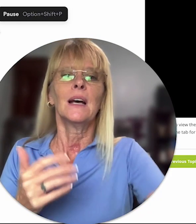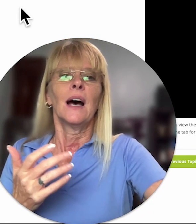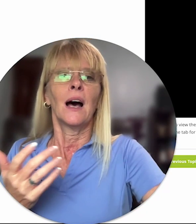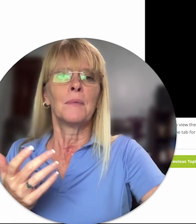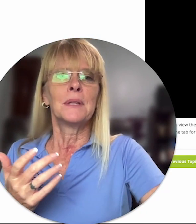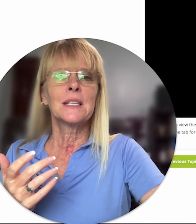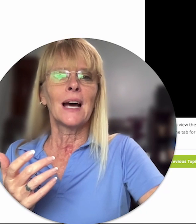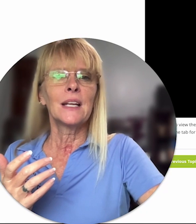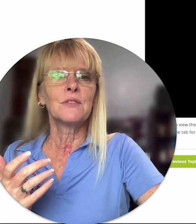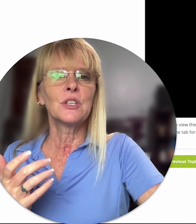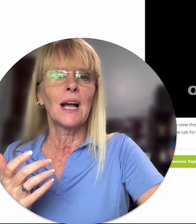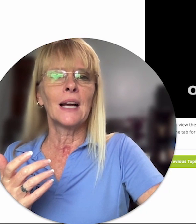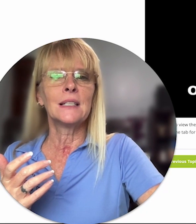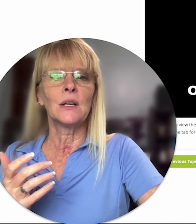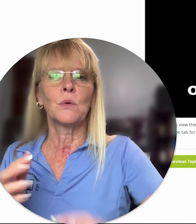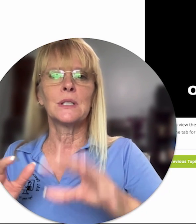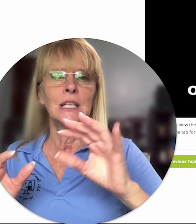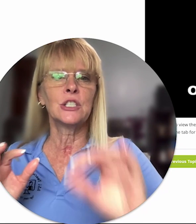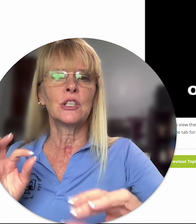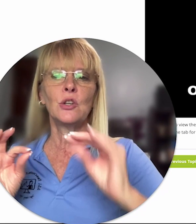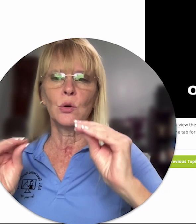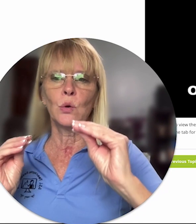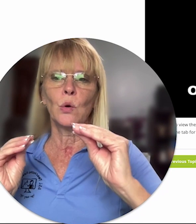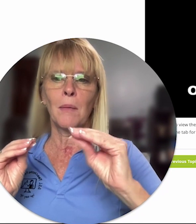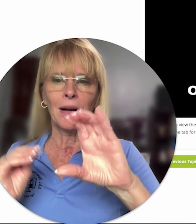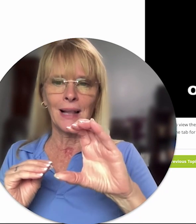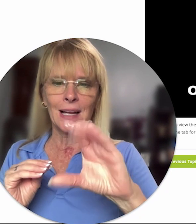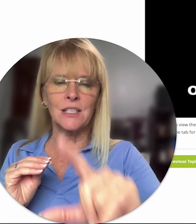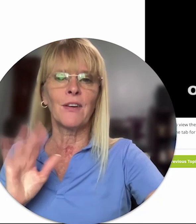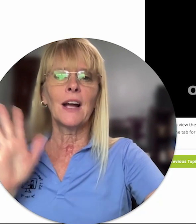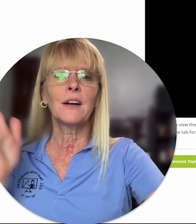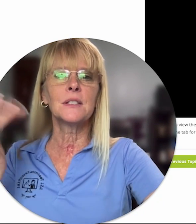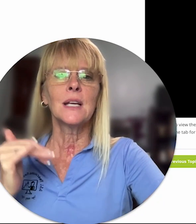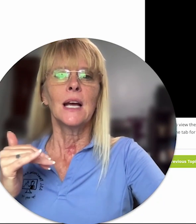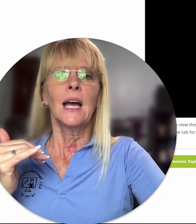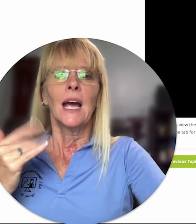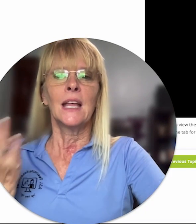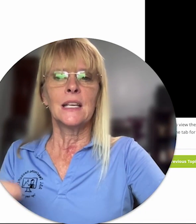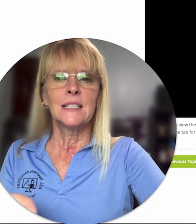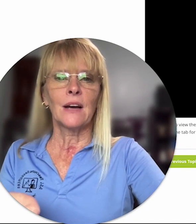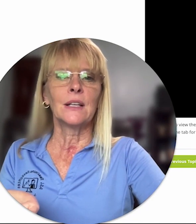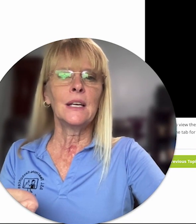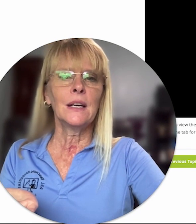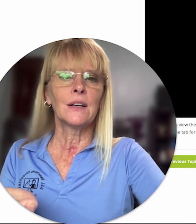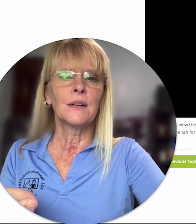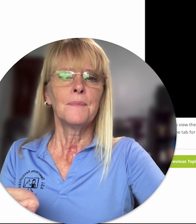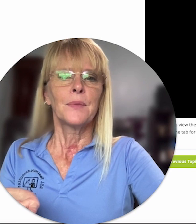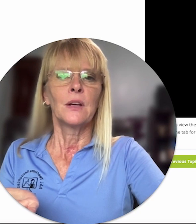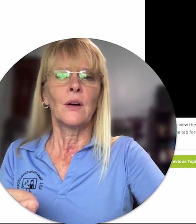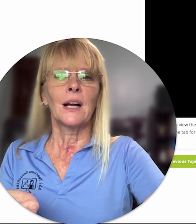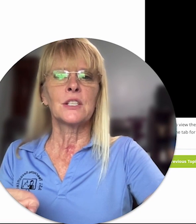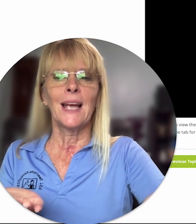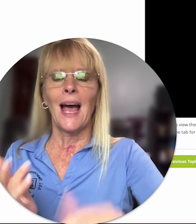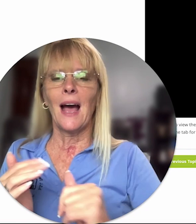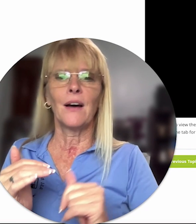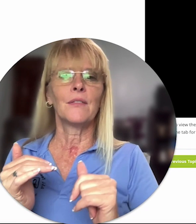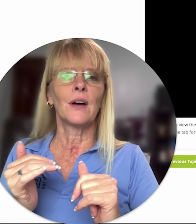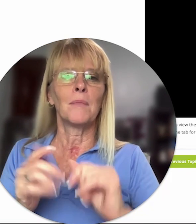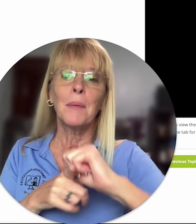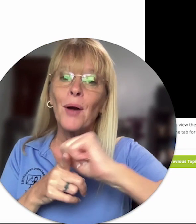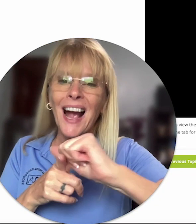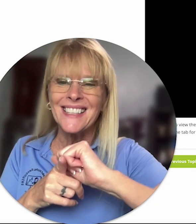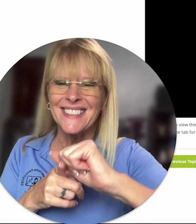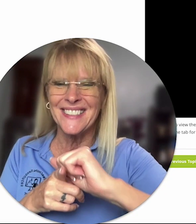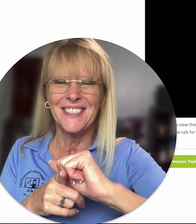this kind of gives you an idea we're teaching you about classifiers and then down here you actually have